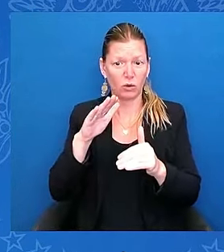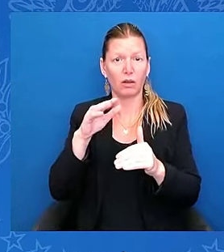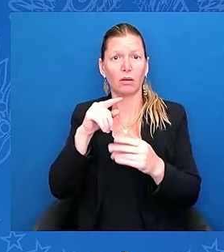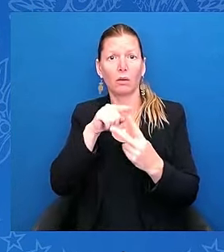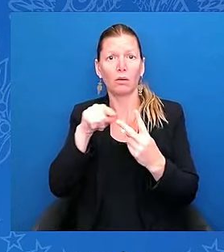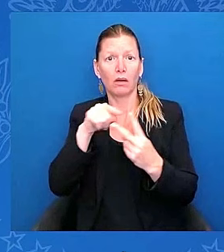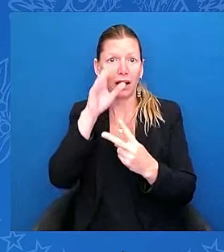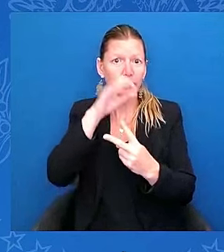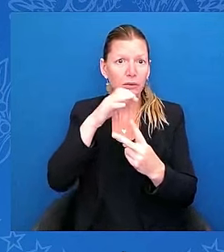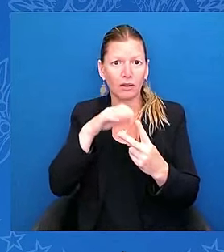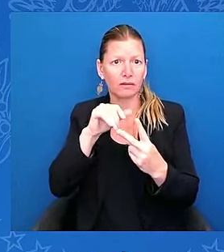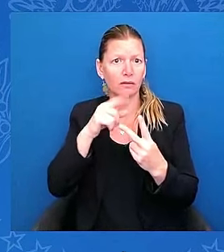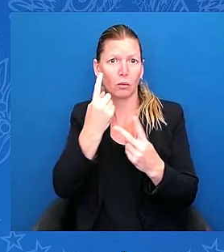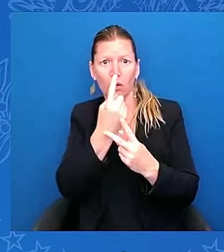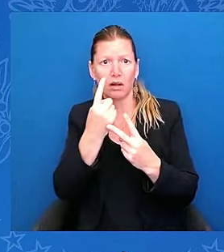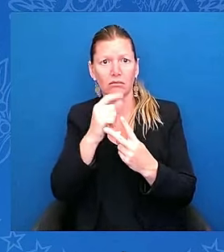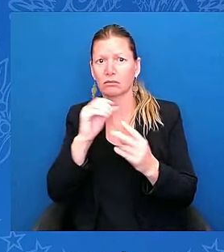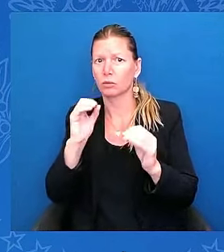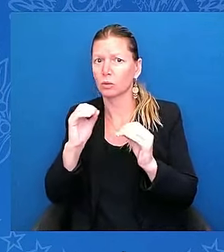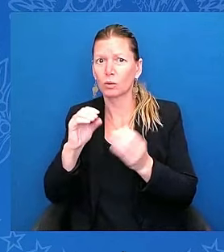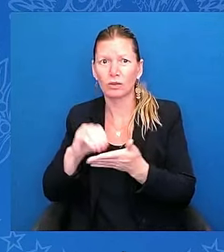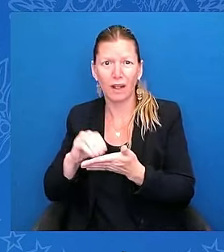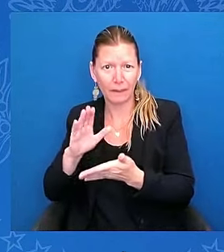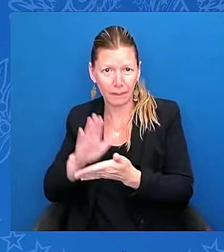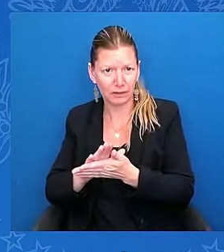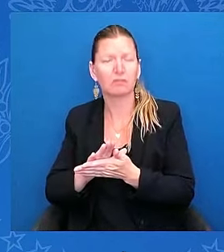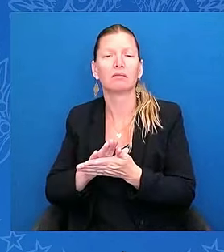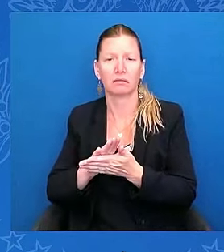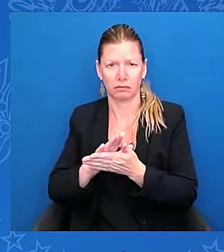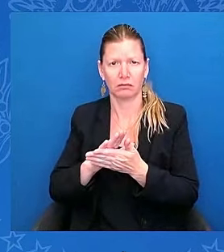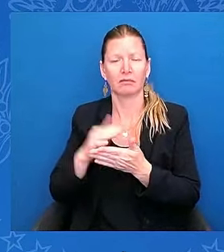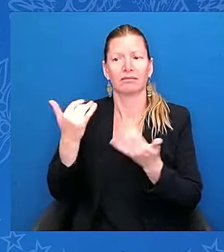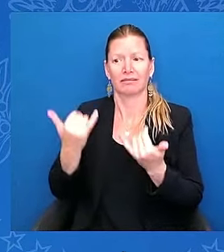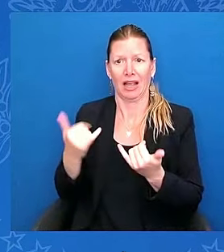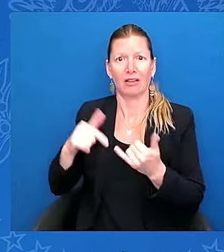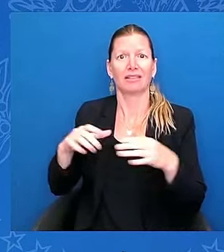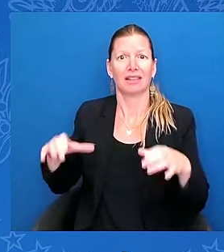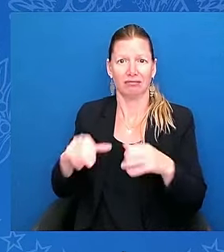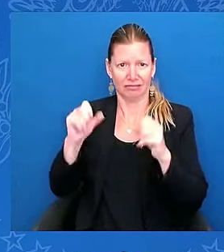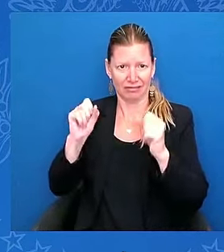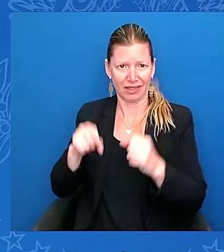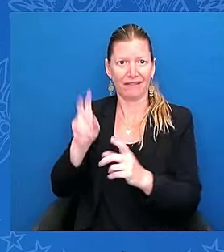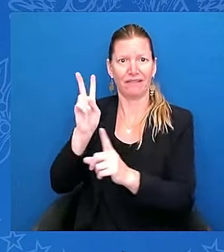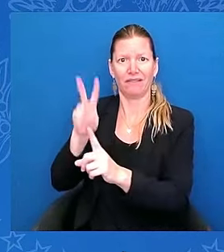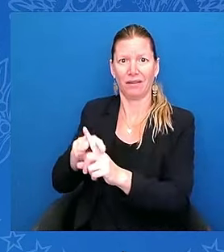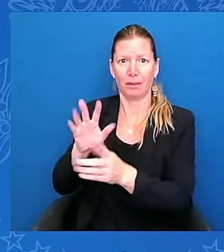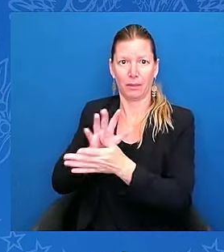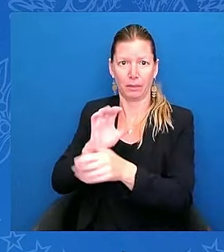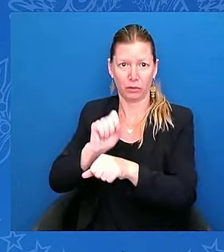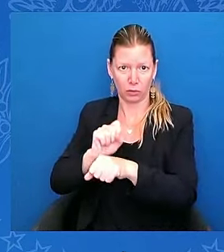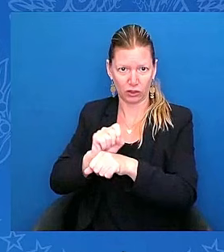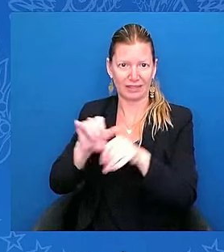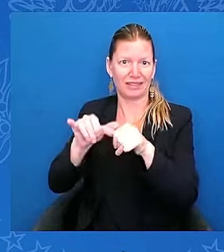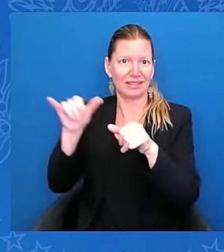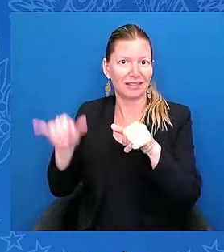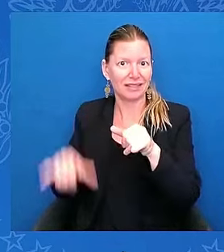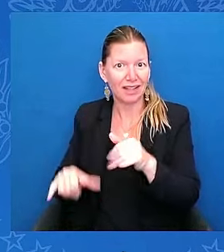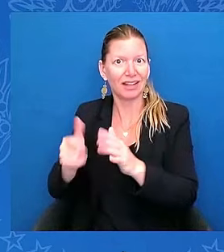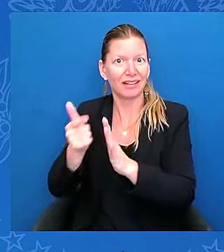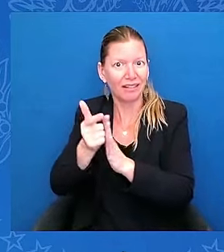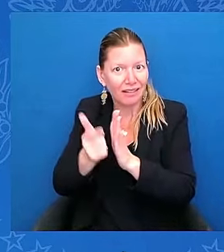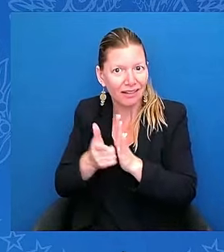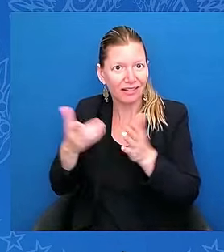for legal status in the United States, allow them to work while they remain with their families in the United States. It must be clear,